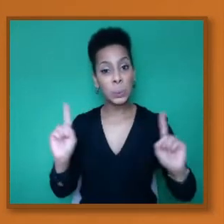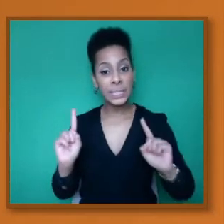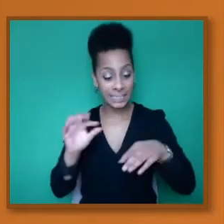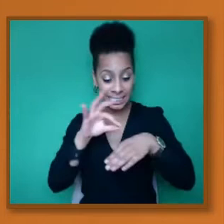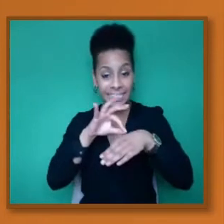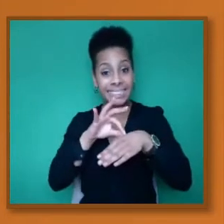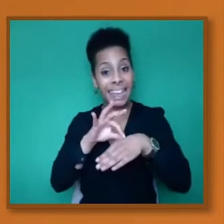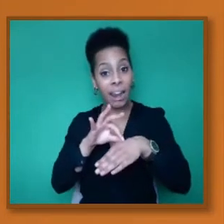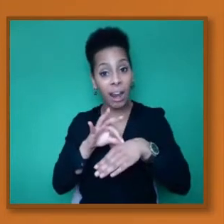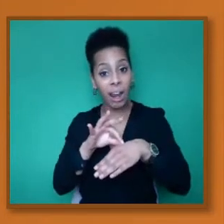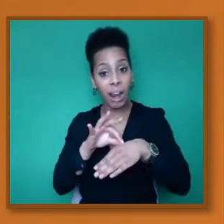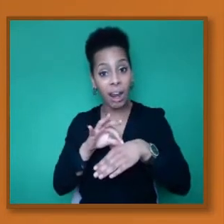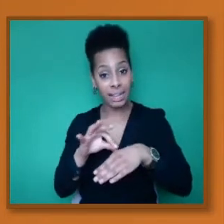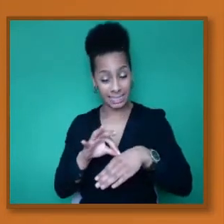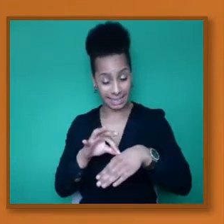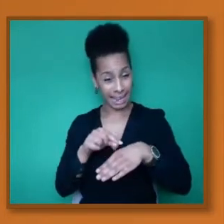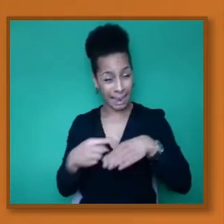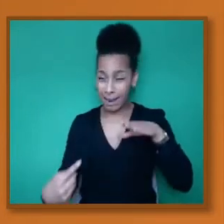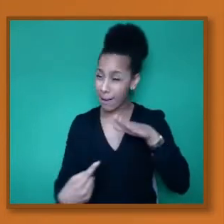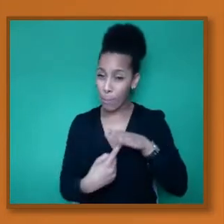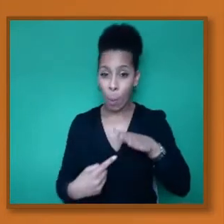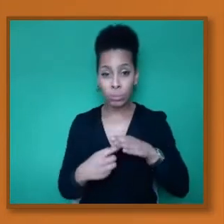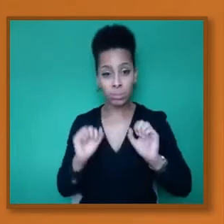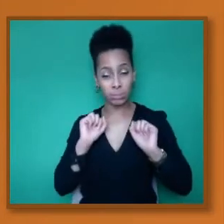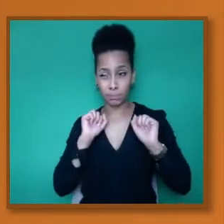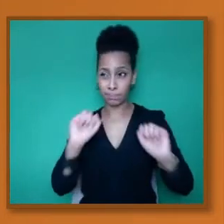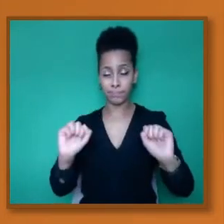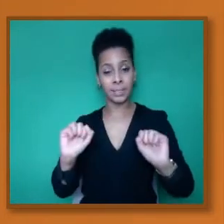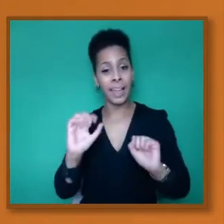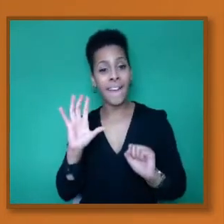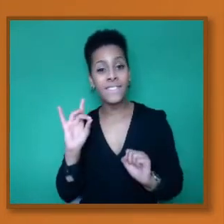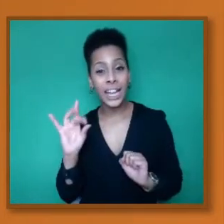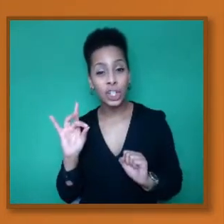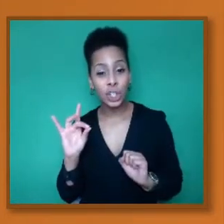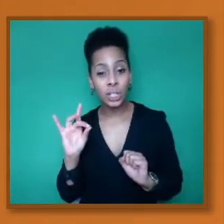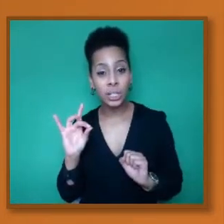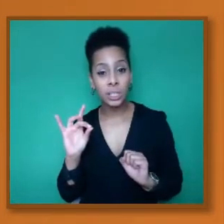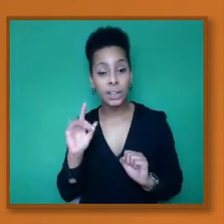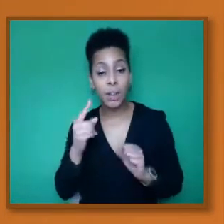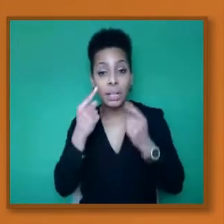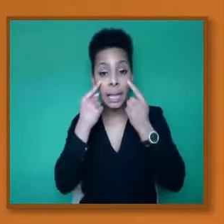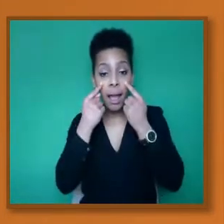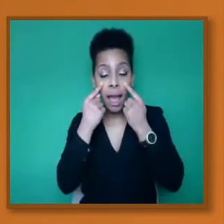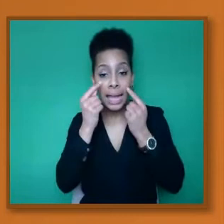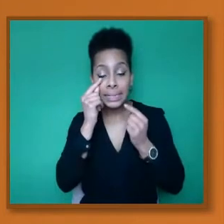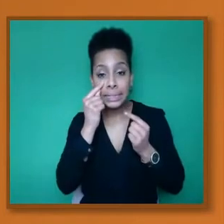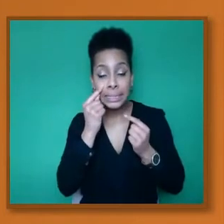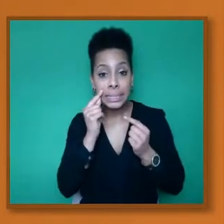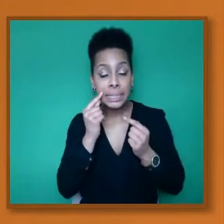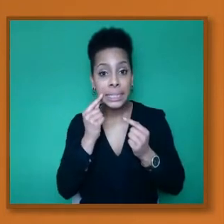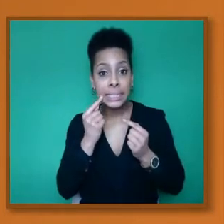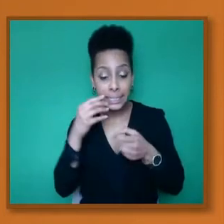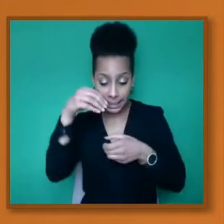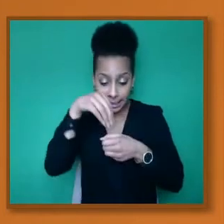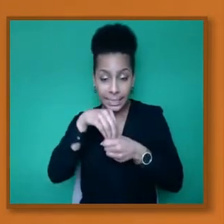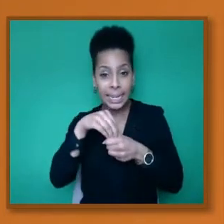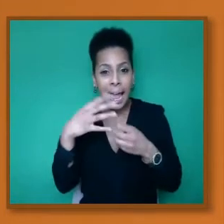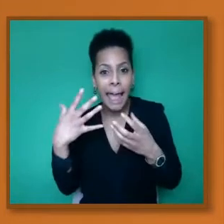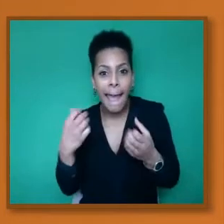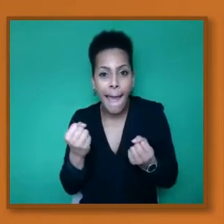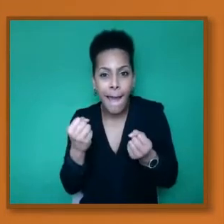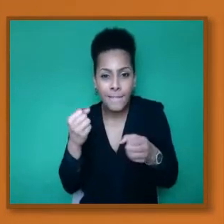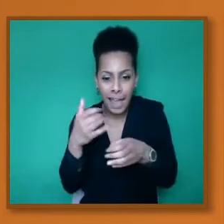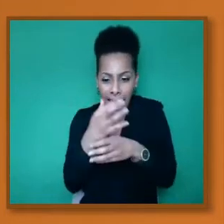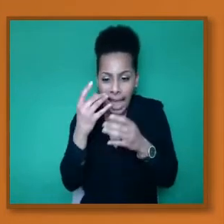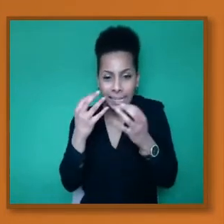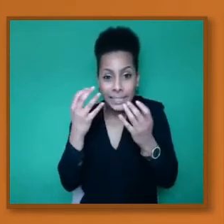barrier in terms of infection. Even the tears that are in your eyes actually contain activity that